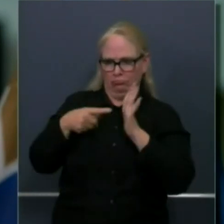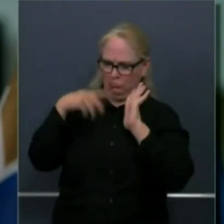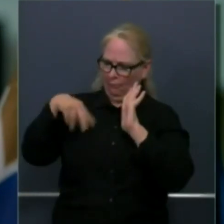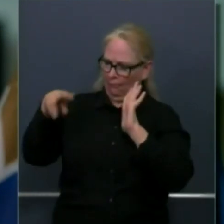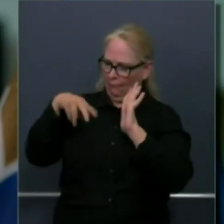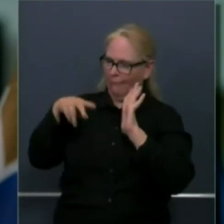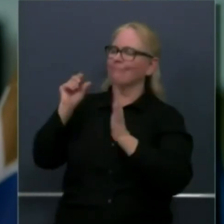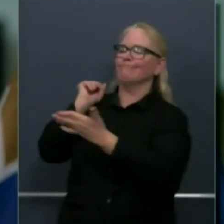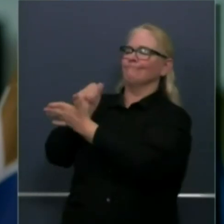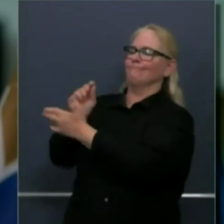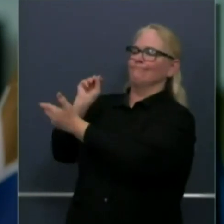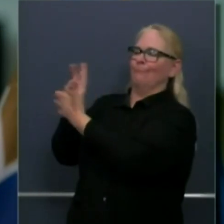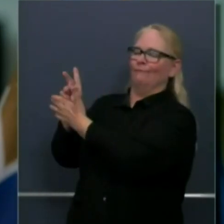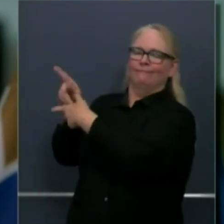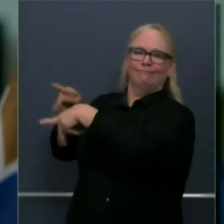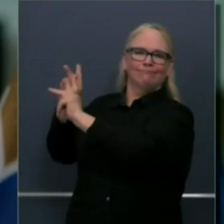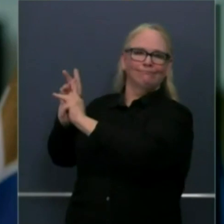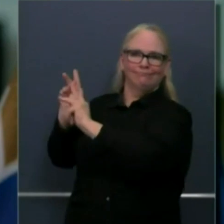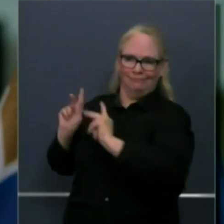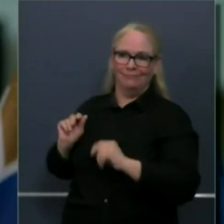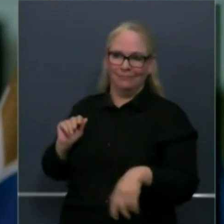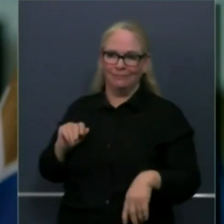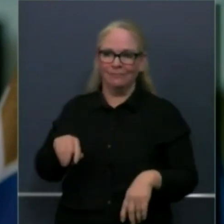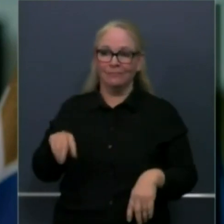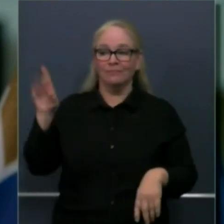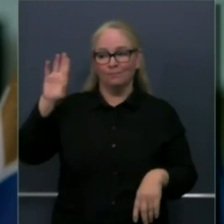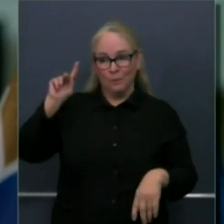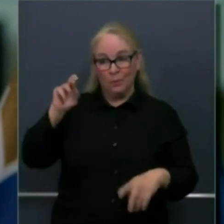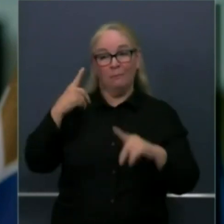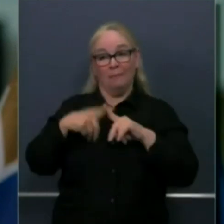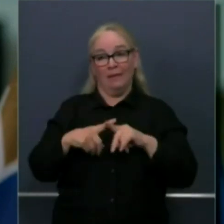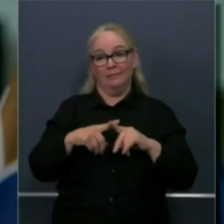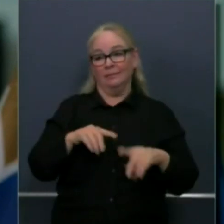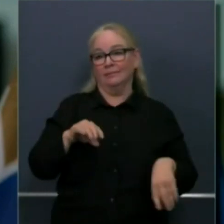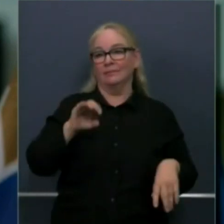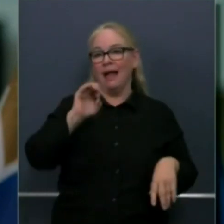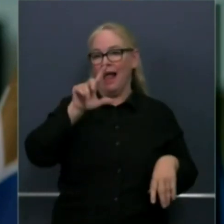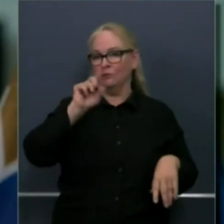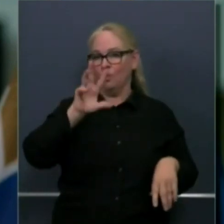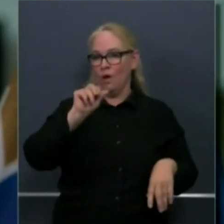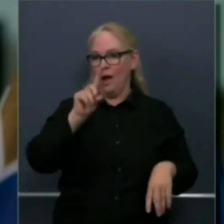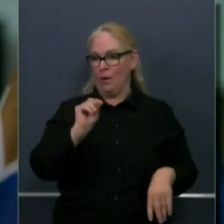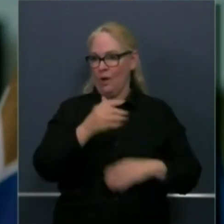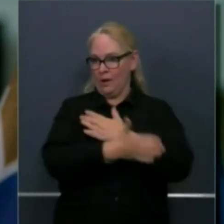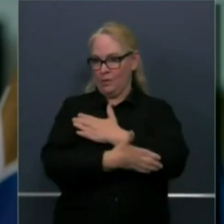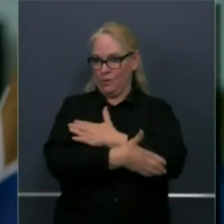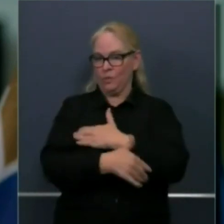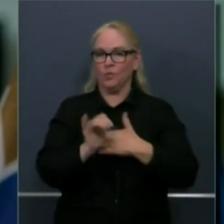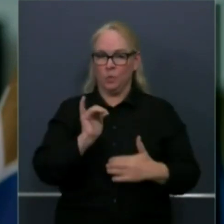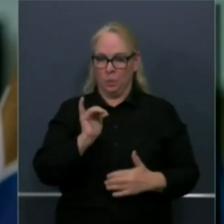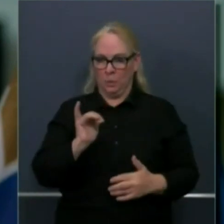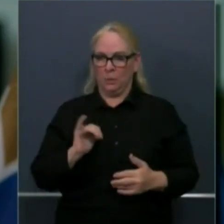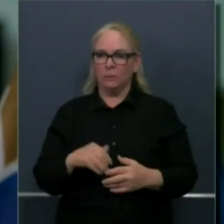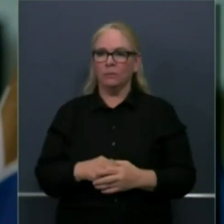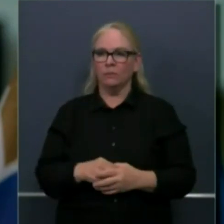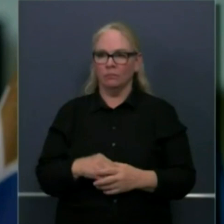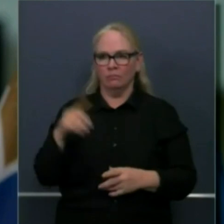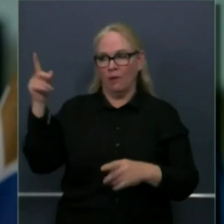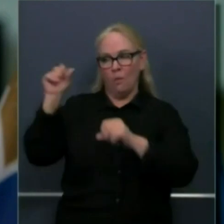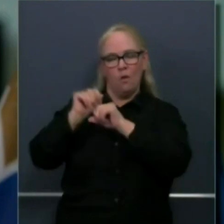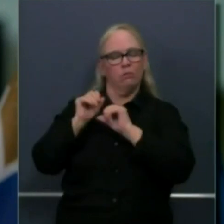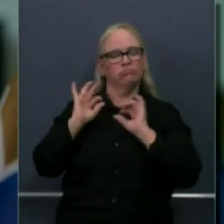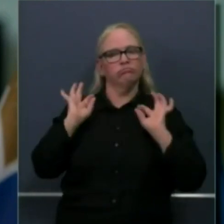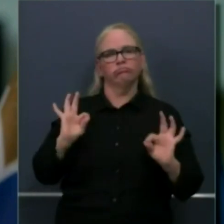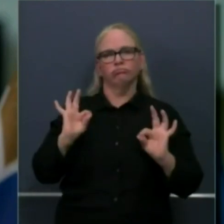met those thresholds and work incredibly collaboratively with our department teams and health officials